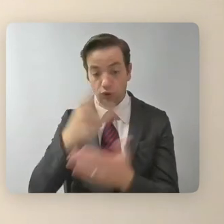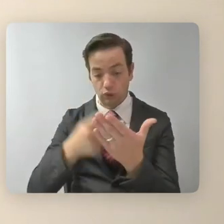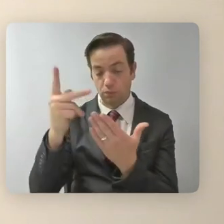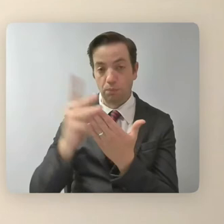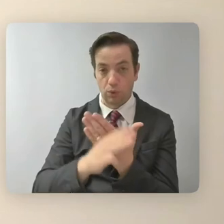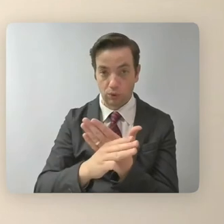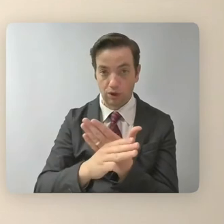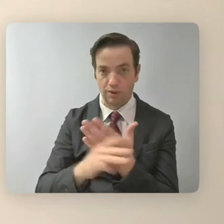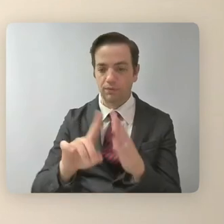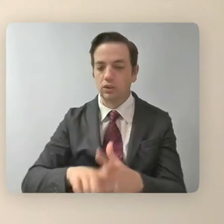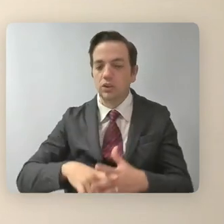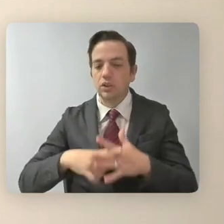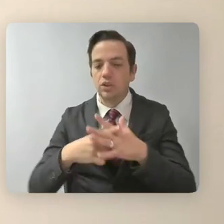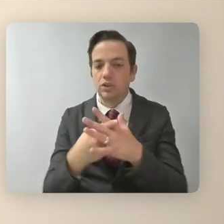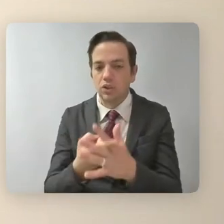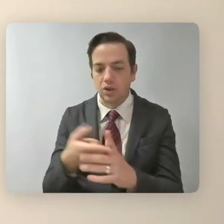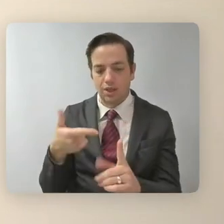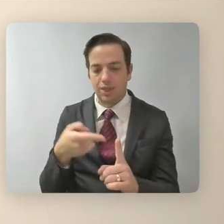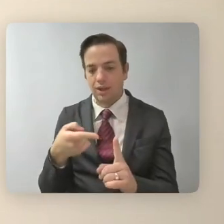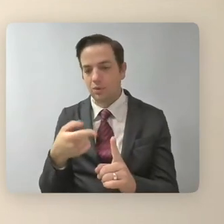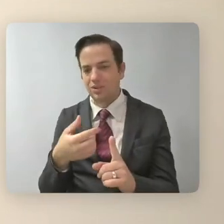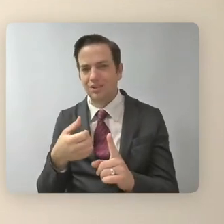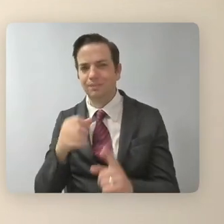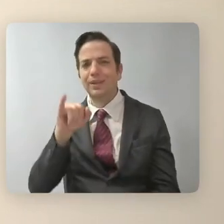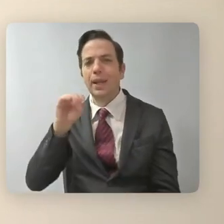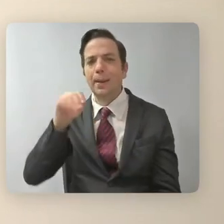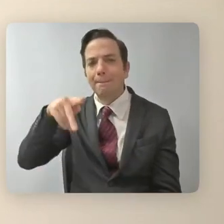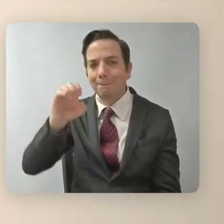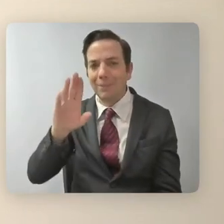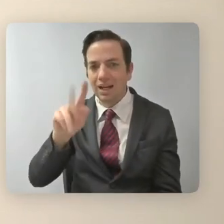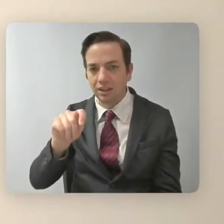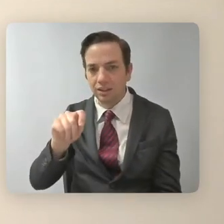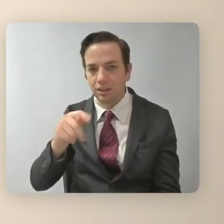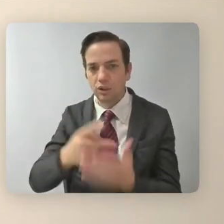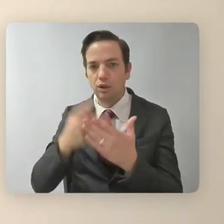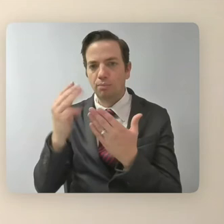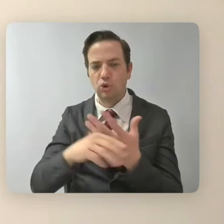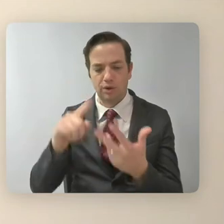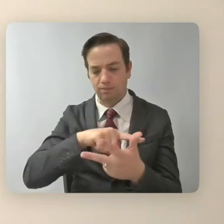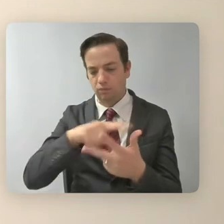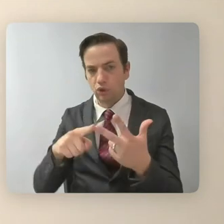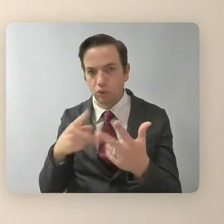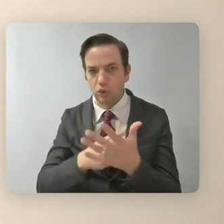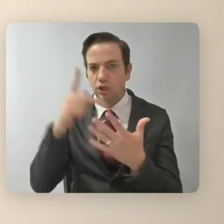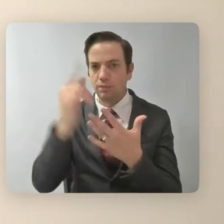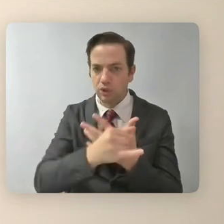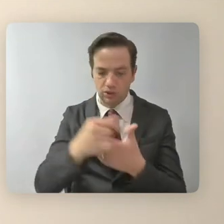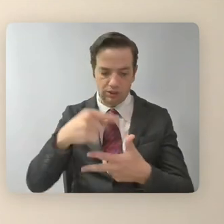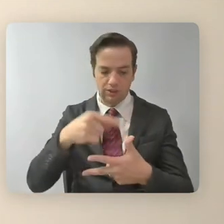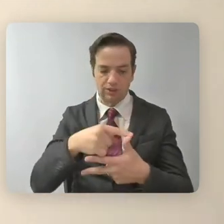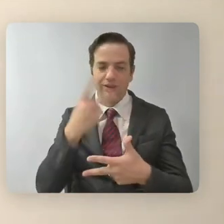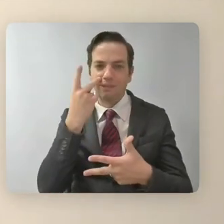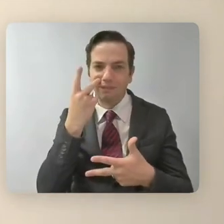you know, started out as an impact program with, you know, three projects, Vision Portraits, Crip